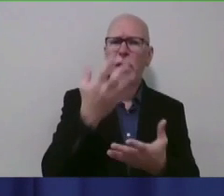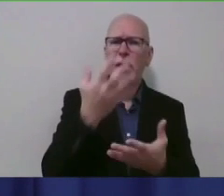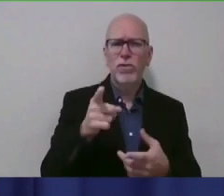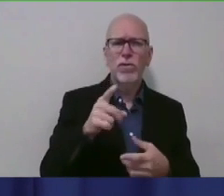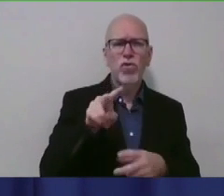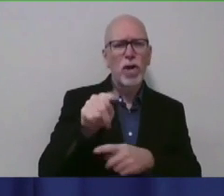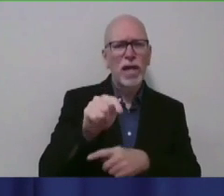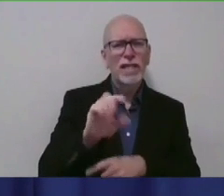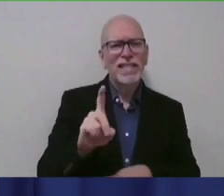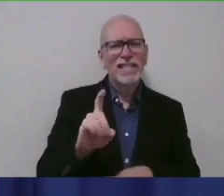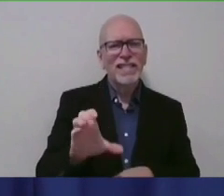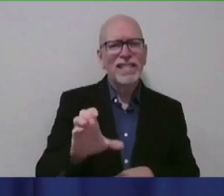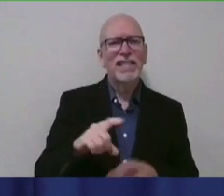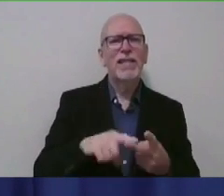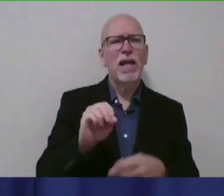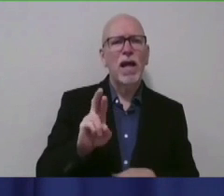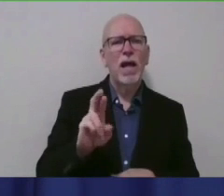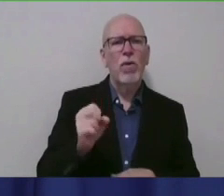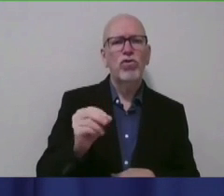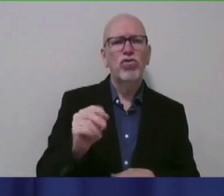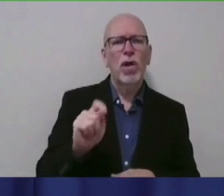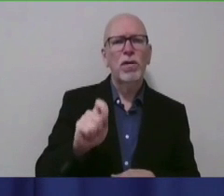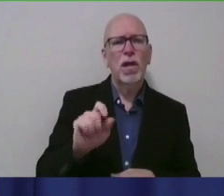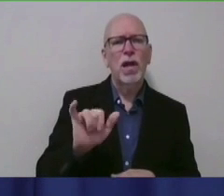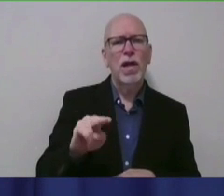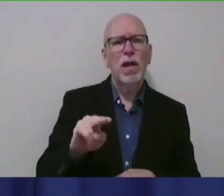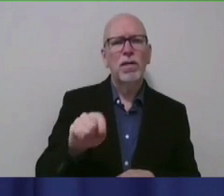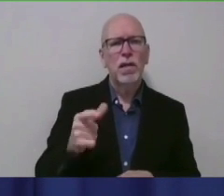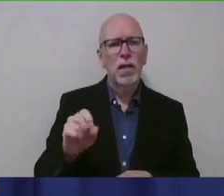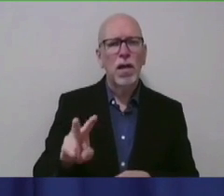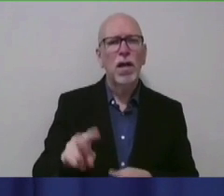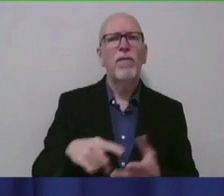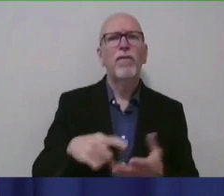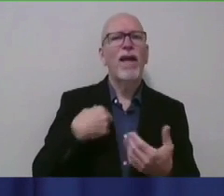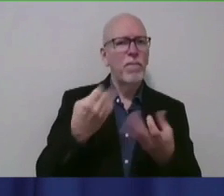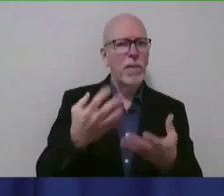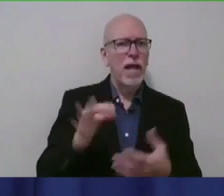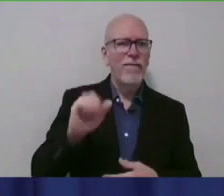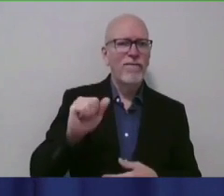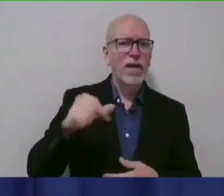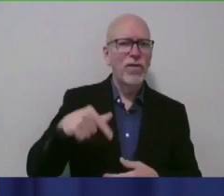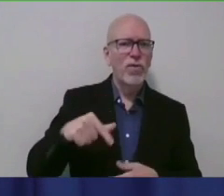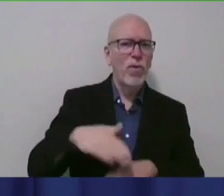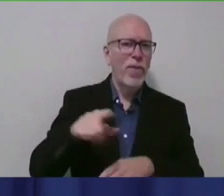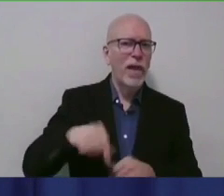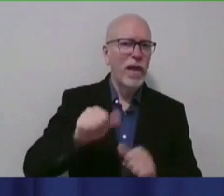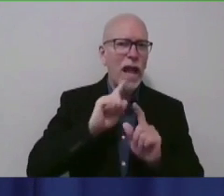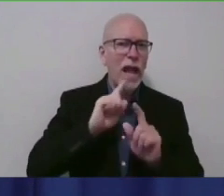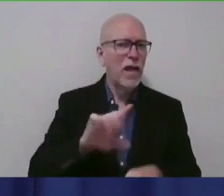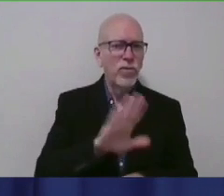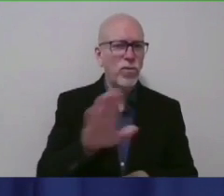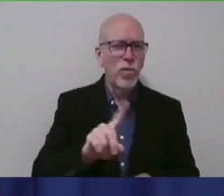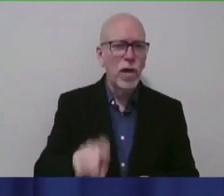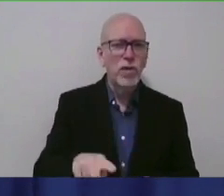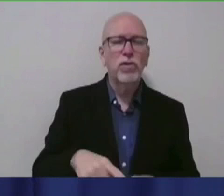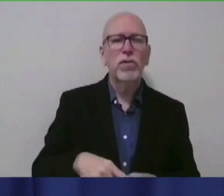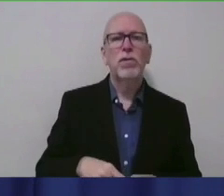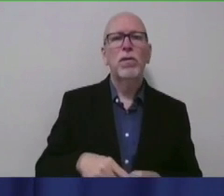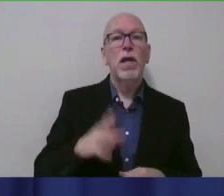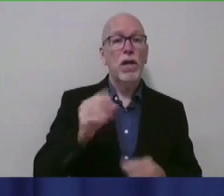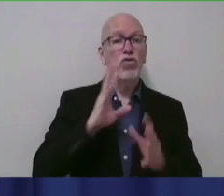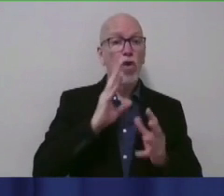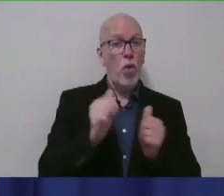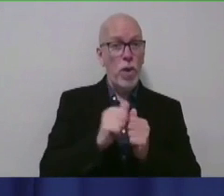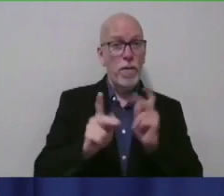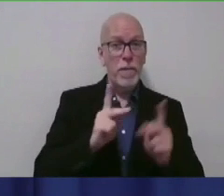website. Go to rshot.in.gov. We have lots of FAQs on there to answer any question you might have. And I will say in talking to people, there's